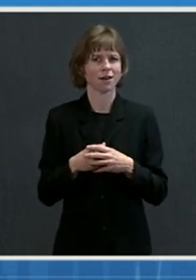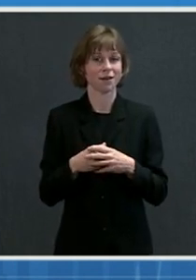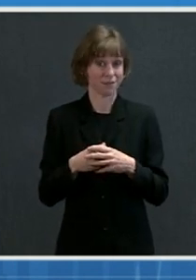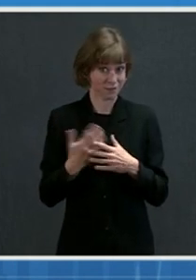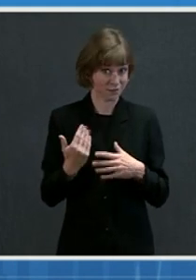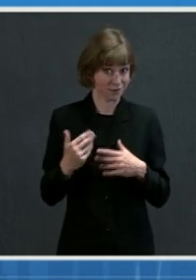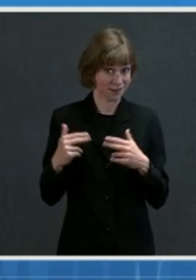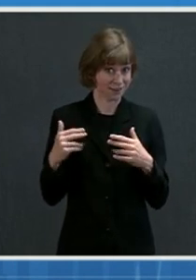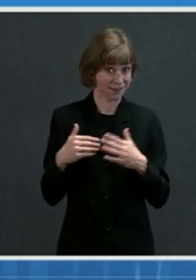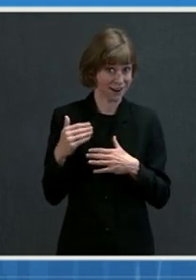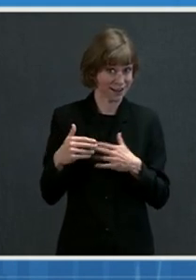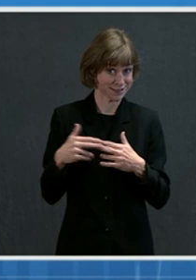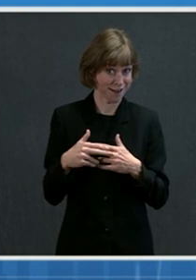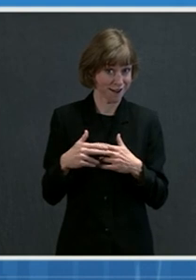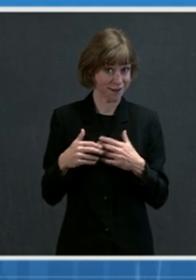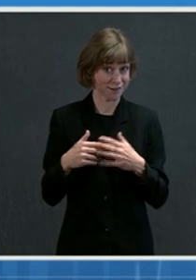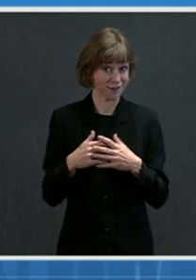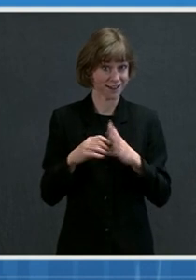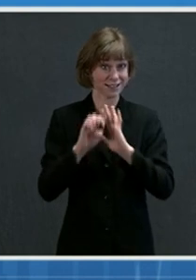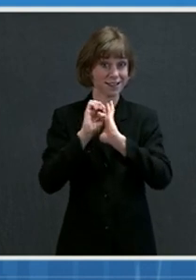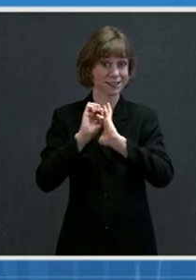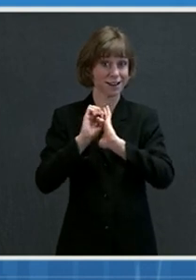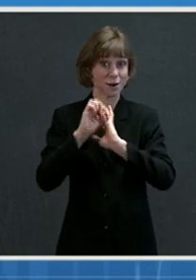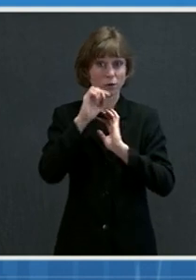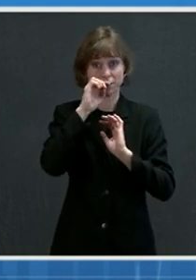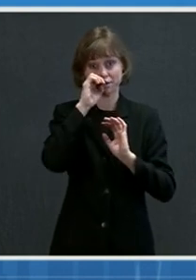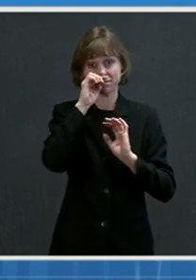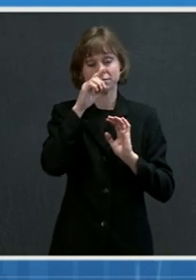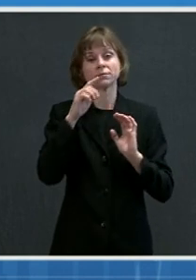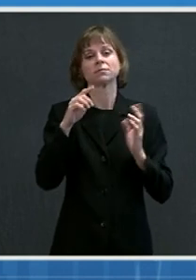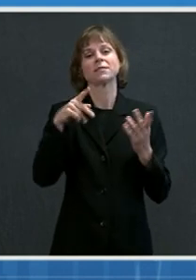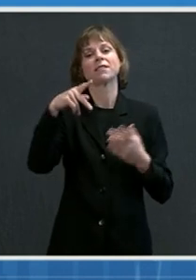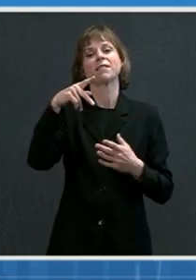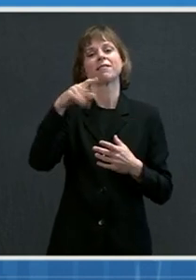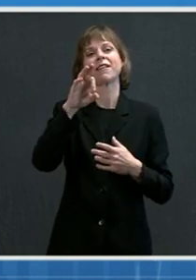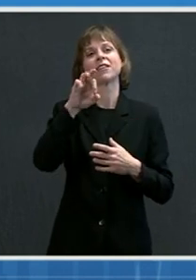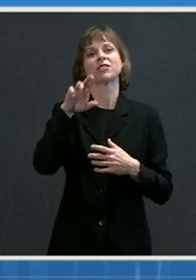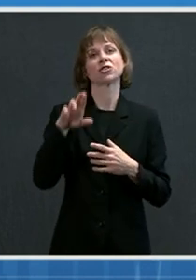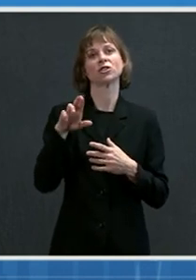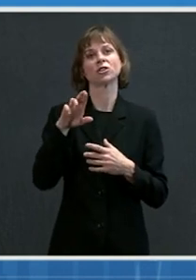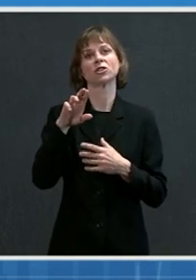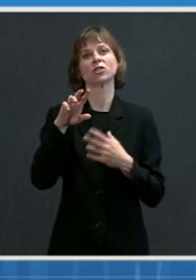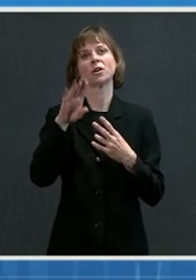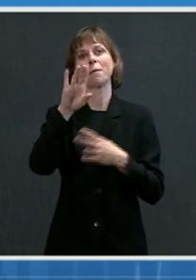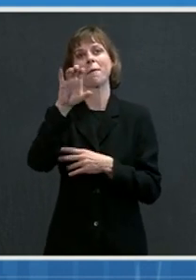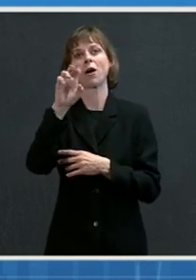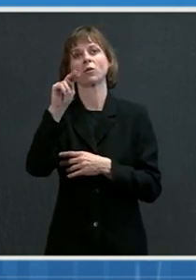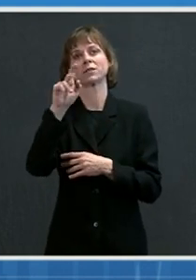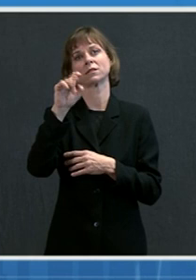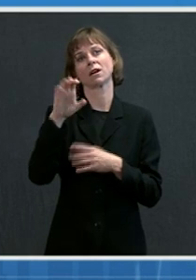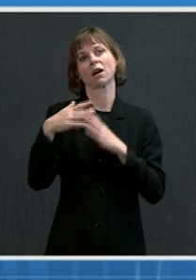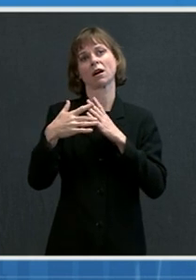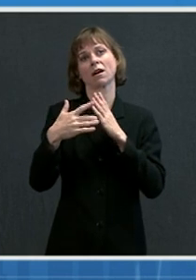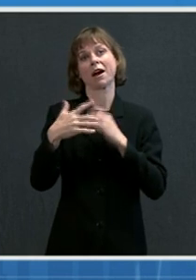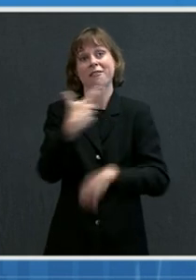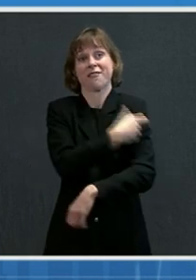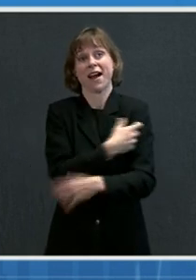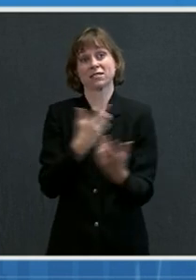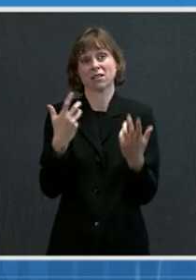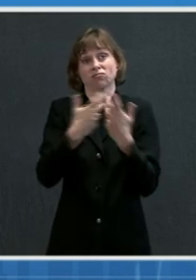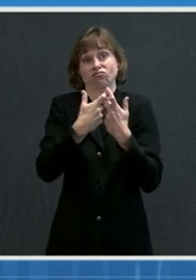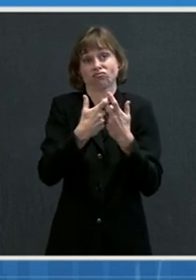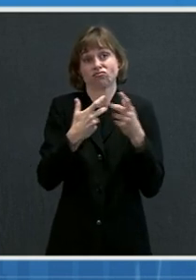the next slide, is an example here of a Pfizer-BioNTech vaccine, namely looking at